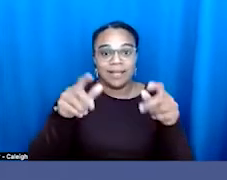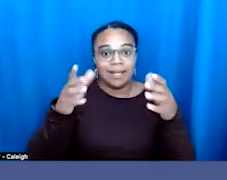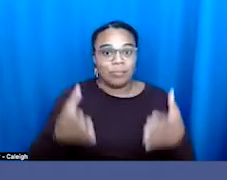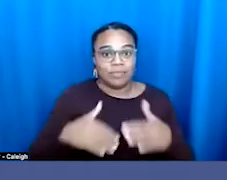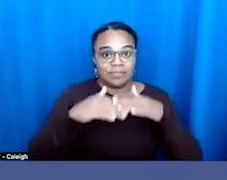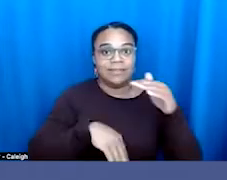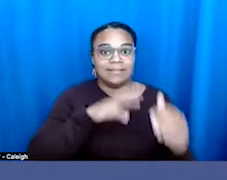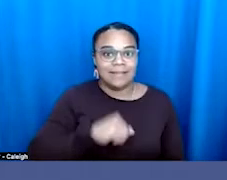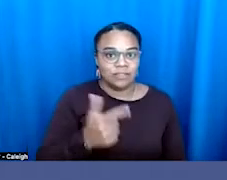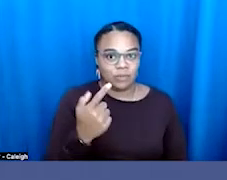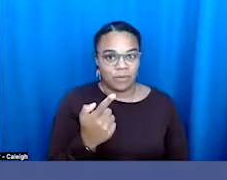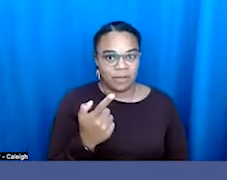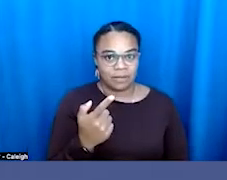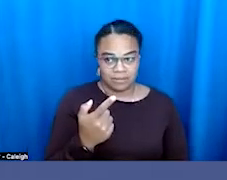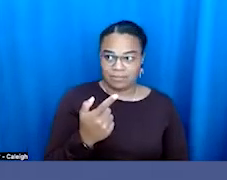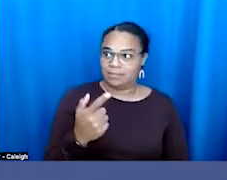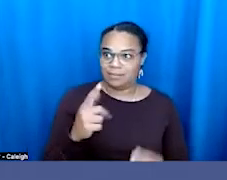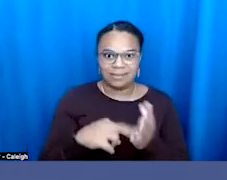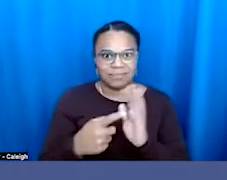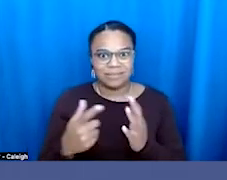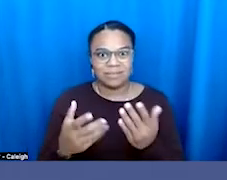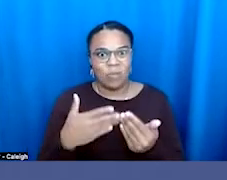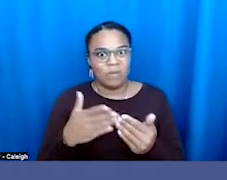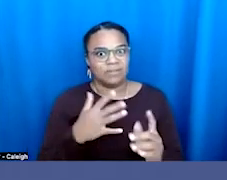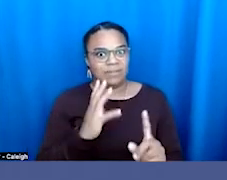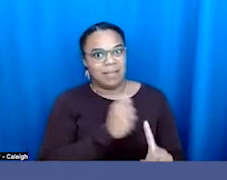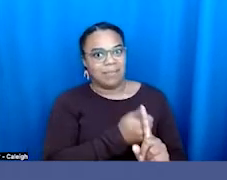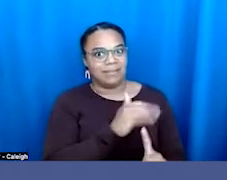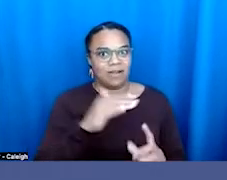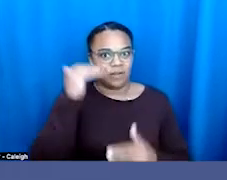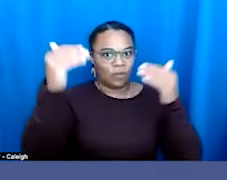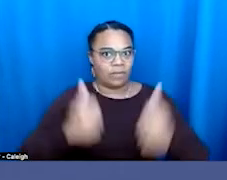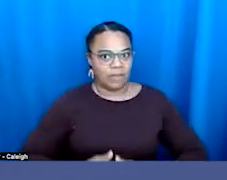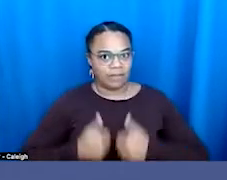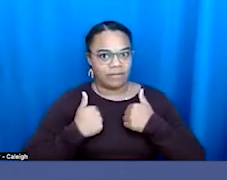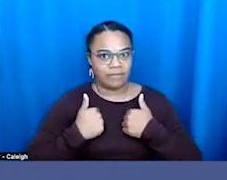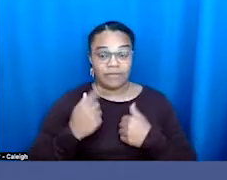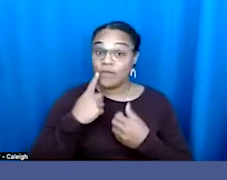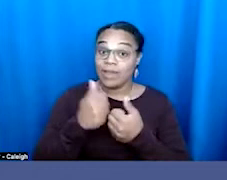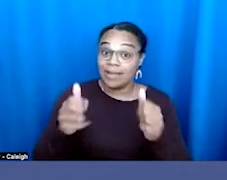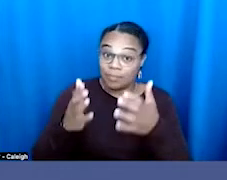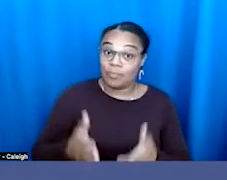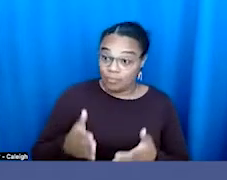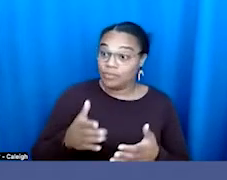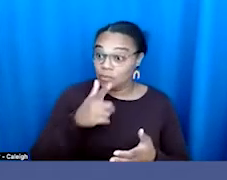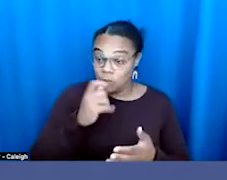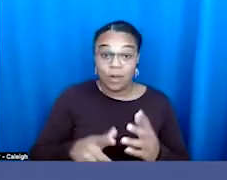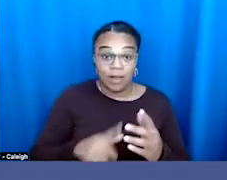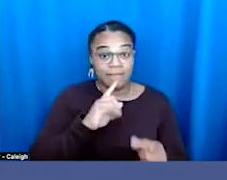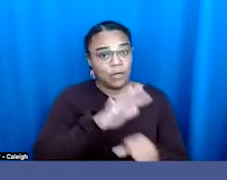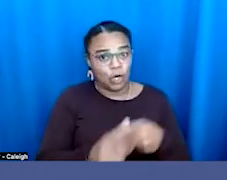adulthood and for anyone who is affirming we're also seeing language that is popping up